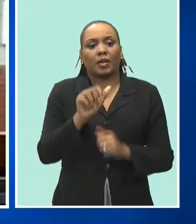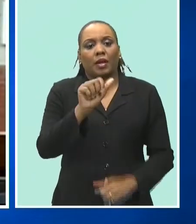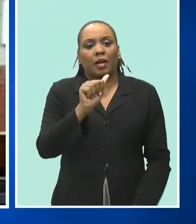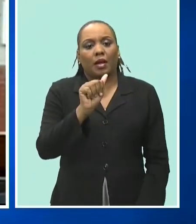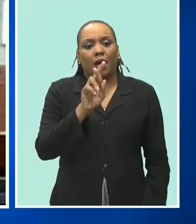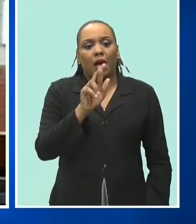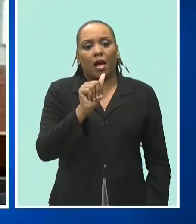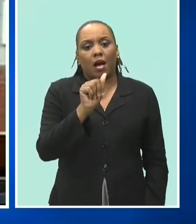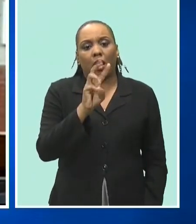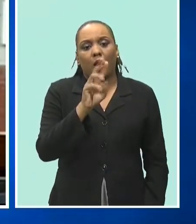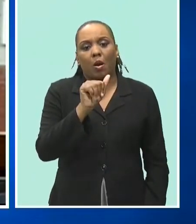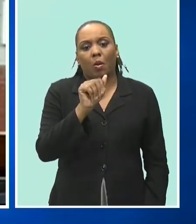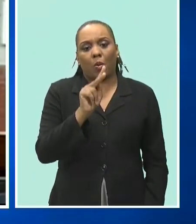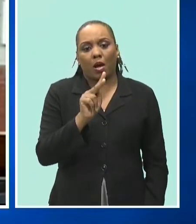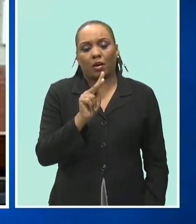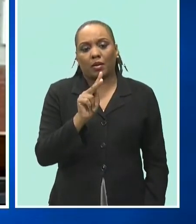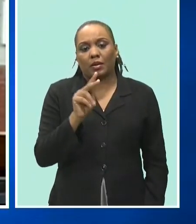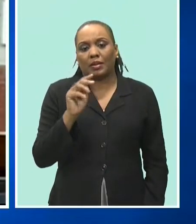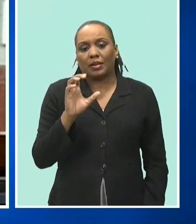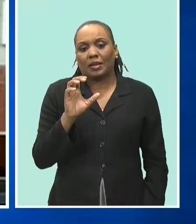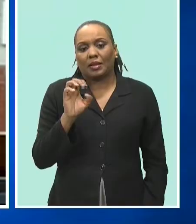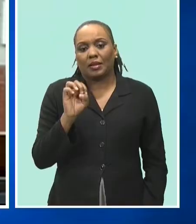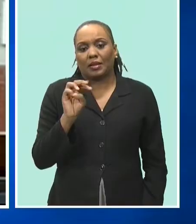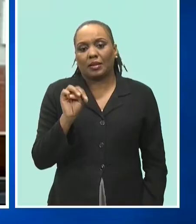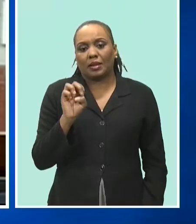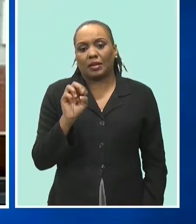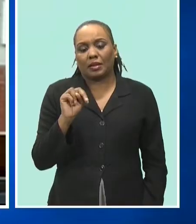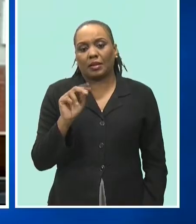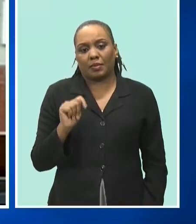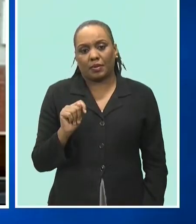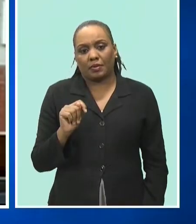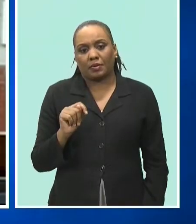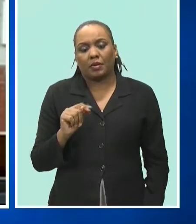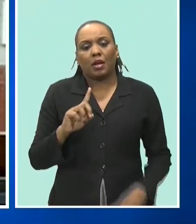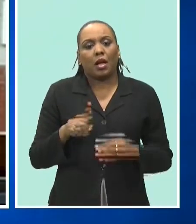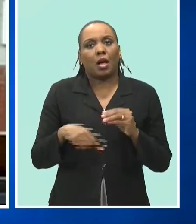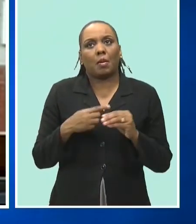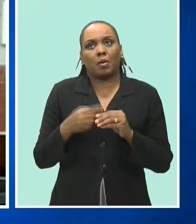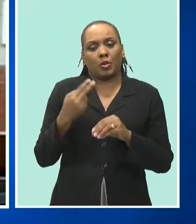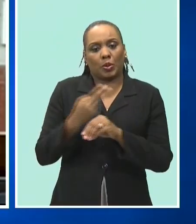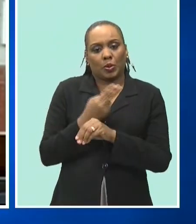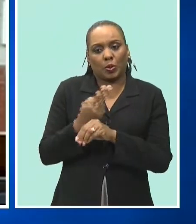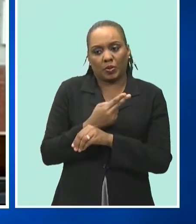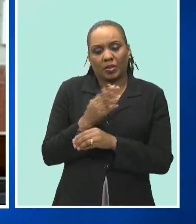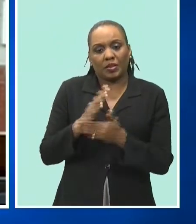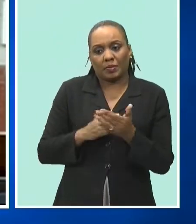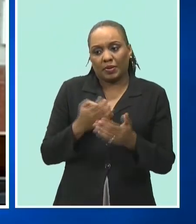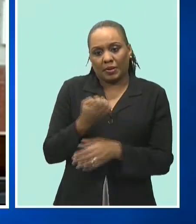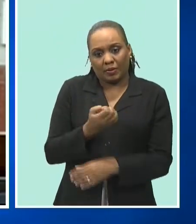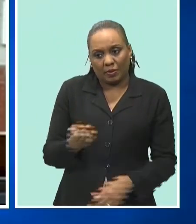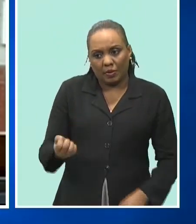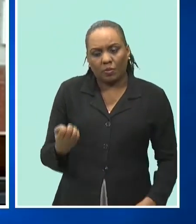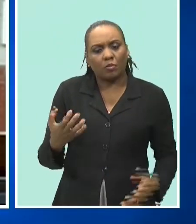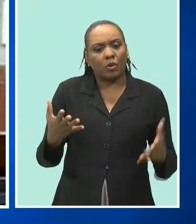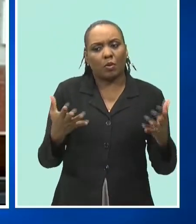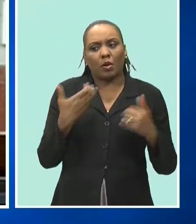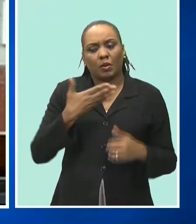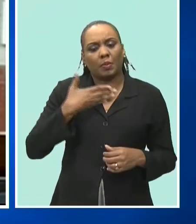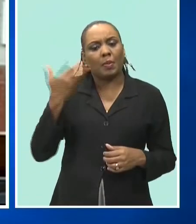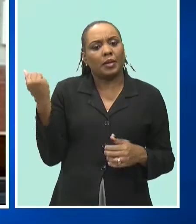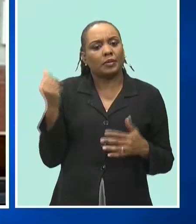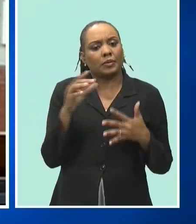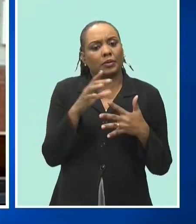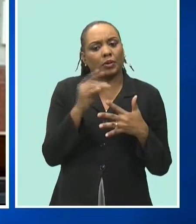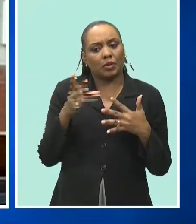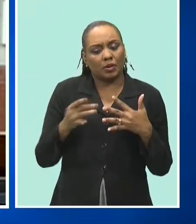plant about the utilization of their kin the the truth is the best option is to be able